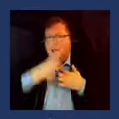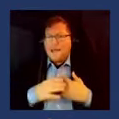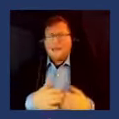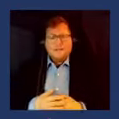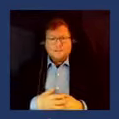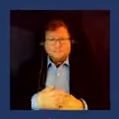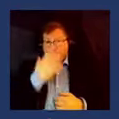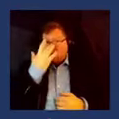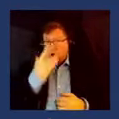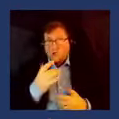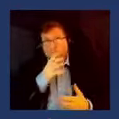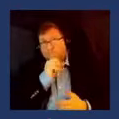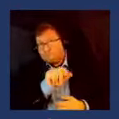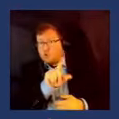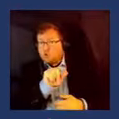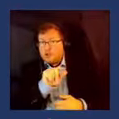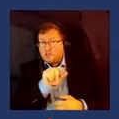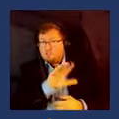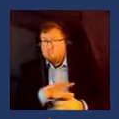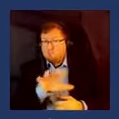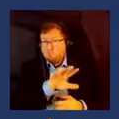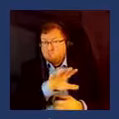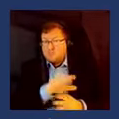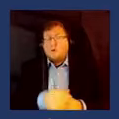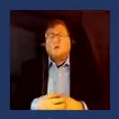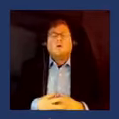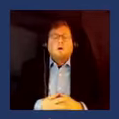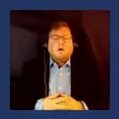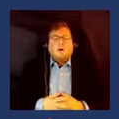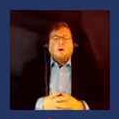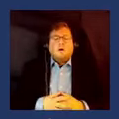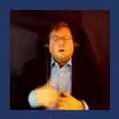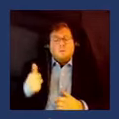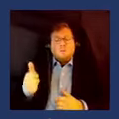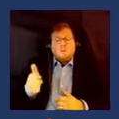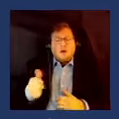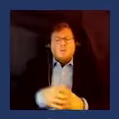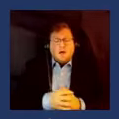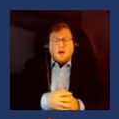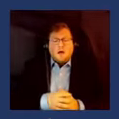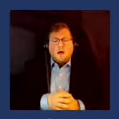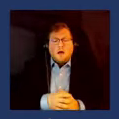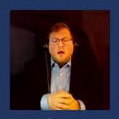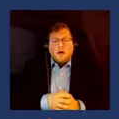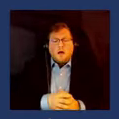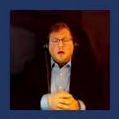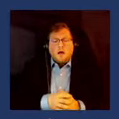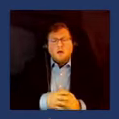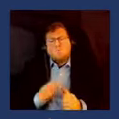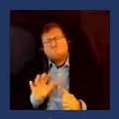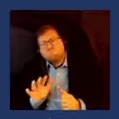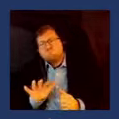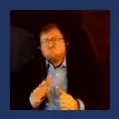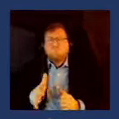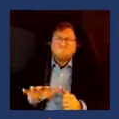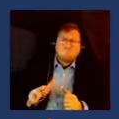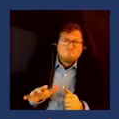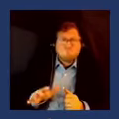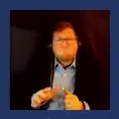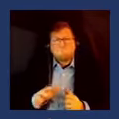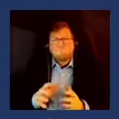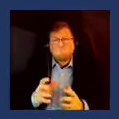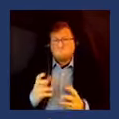20s with a kind of a scruffy looking